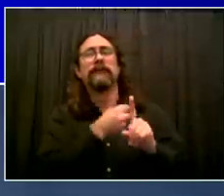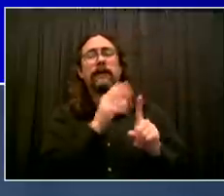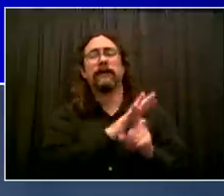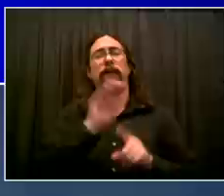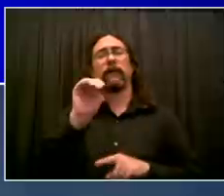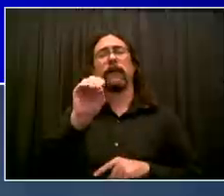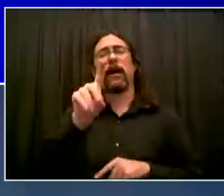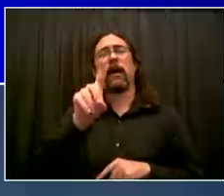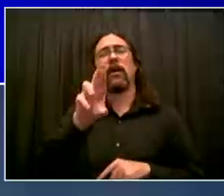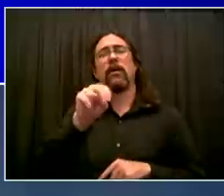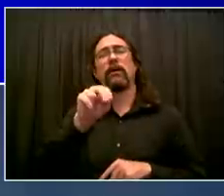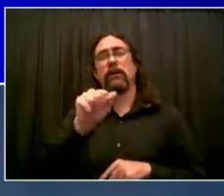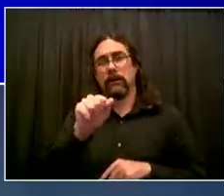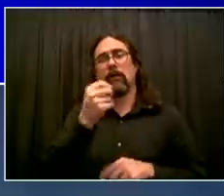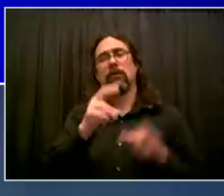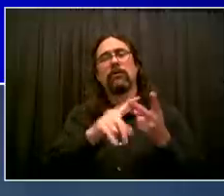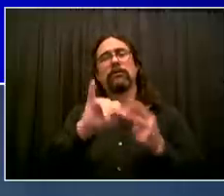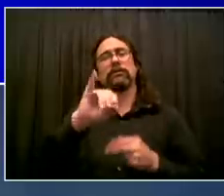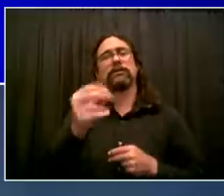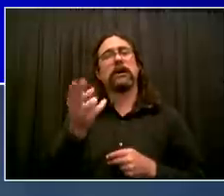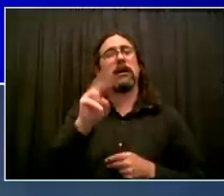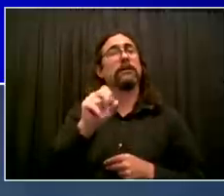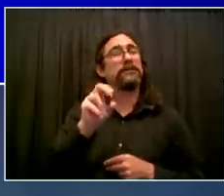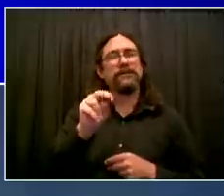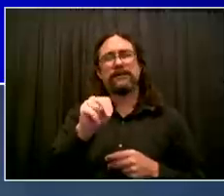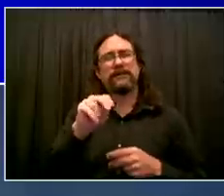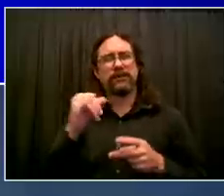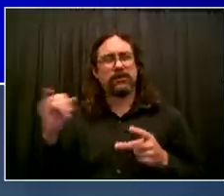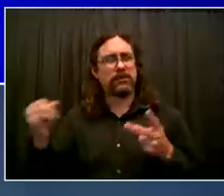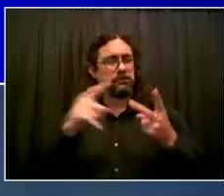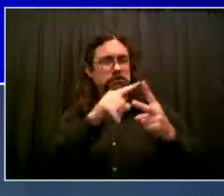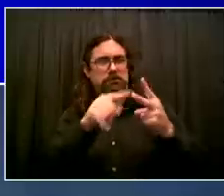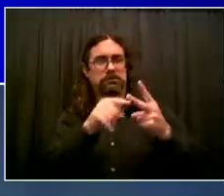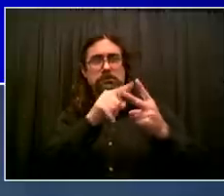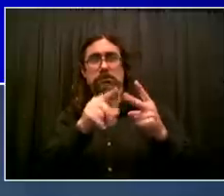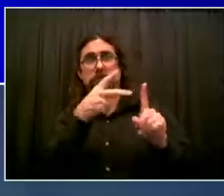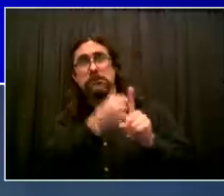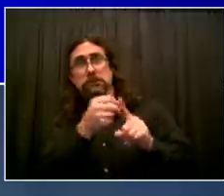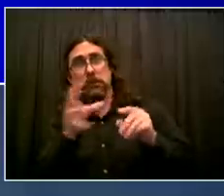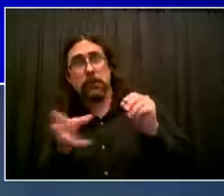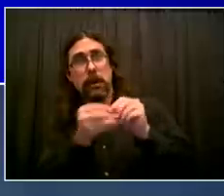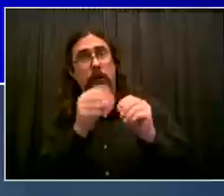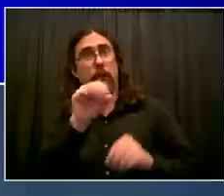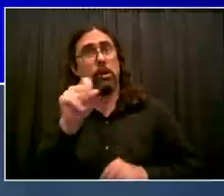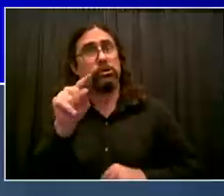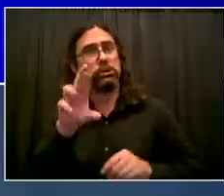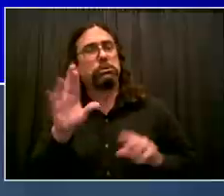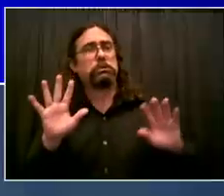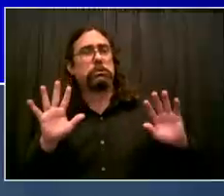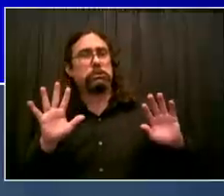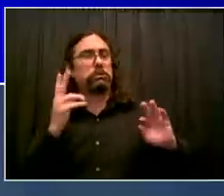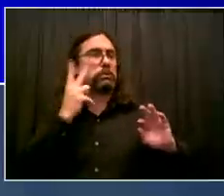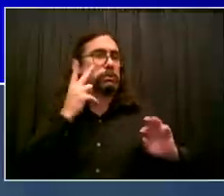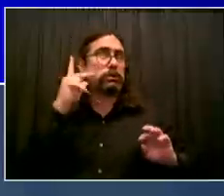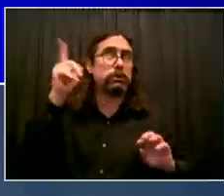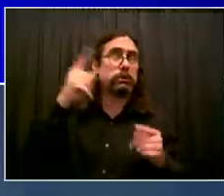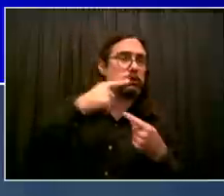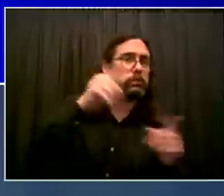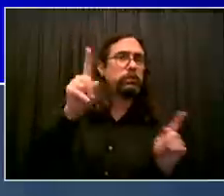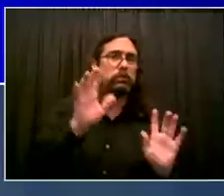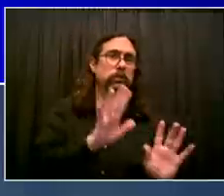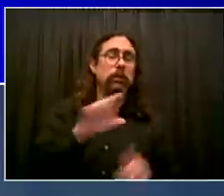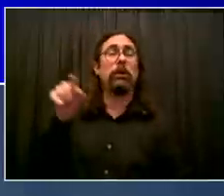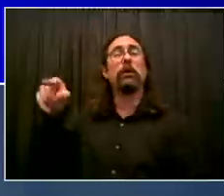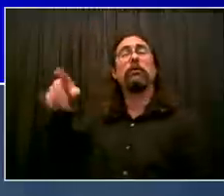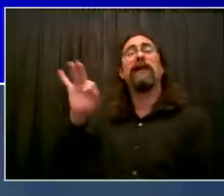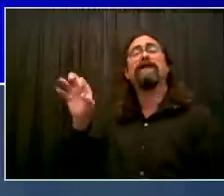right now, we want to get boosters to everyone to qualify as all the folks who had Pfizer previously and qualify. But we're obviously every single